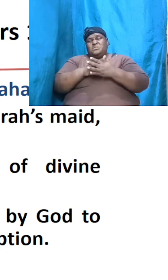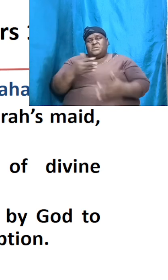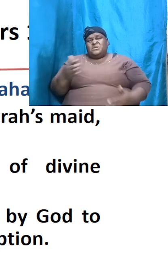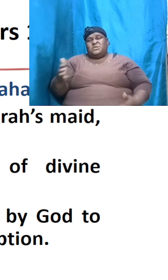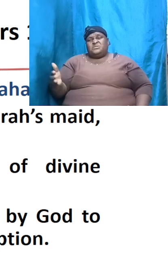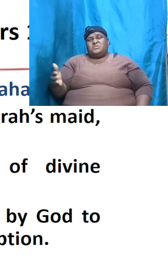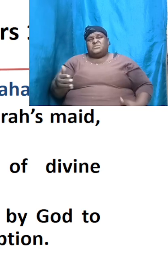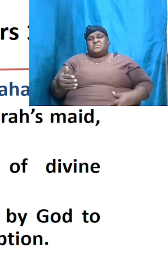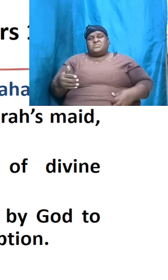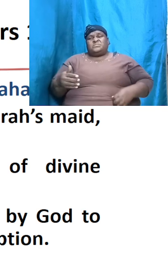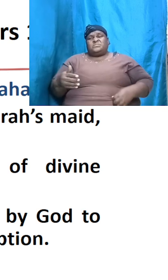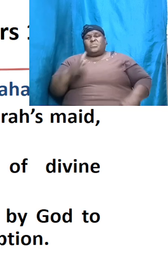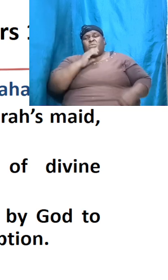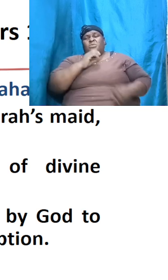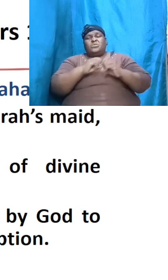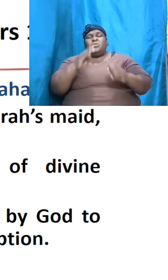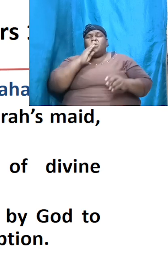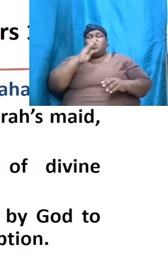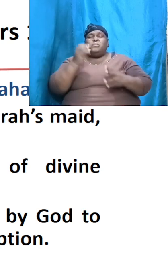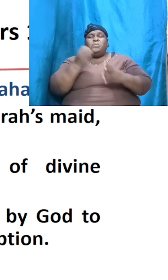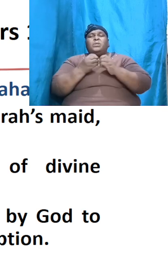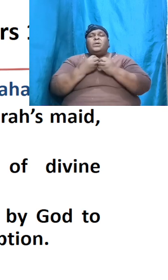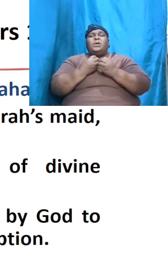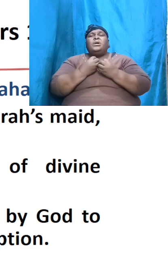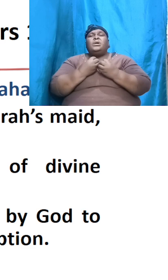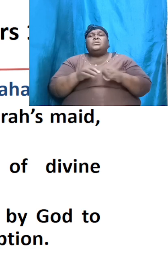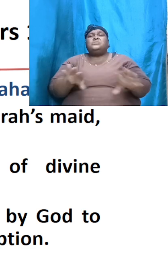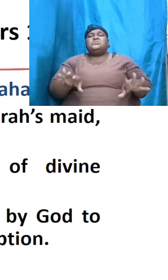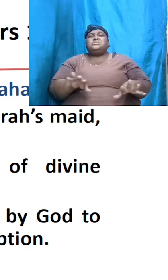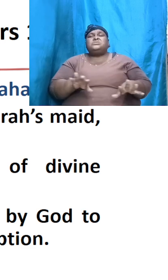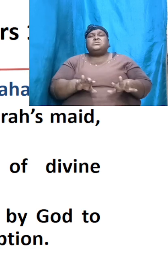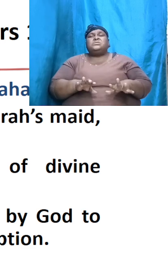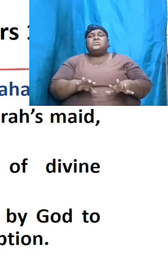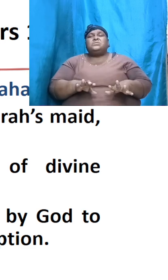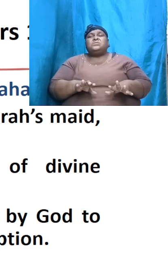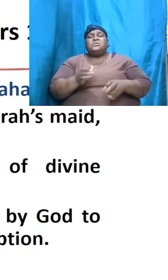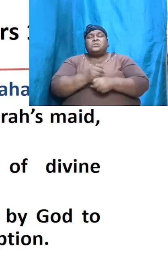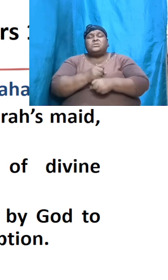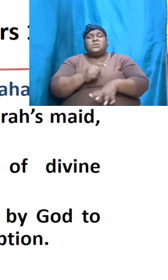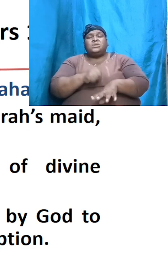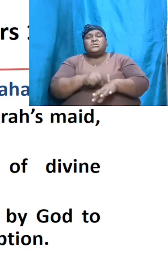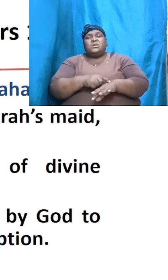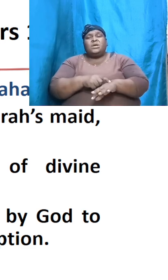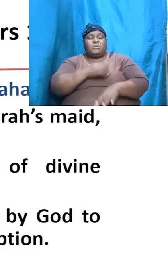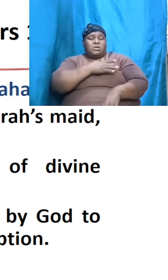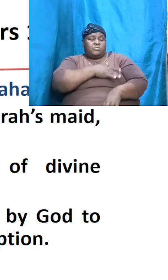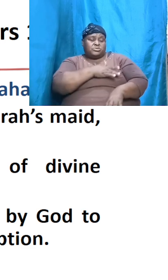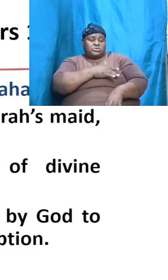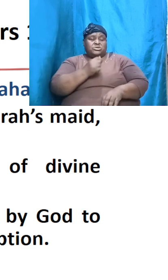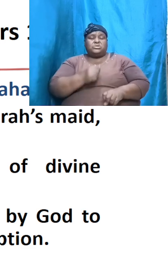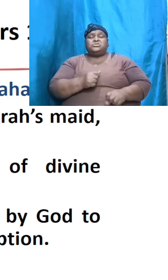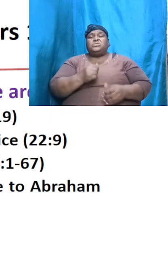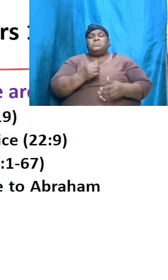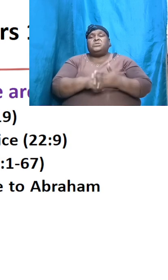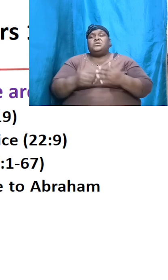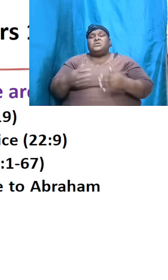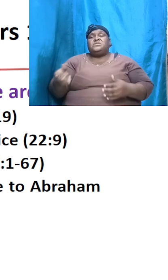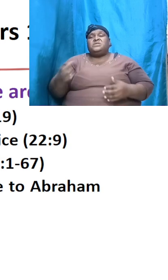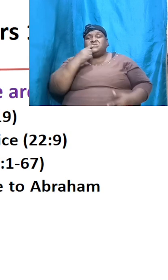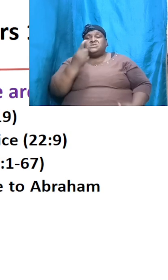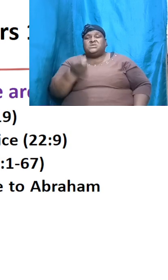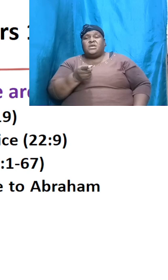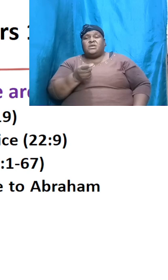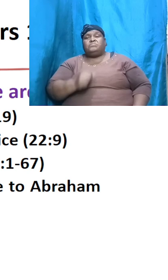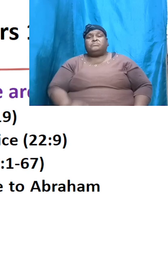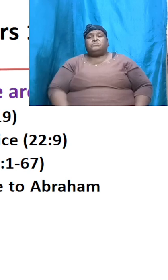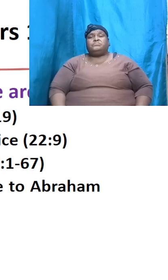don't be lost no but I want us to take the time out and look appreciate some points that we are making here now because we are